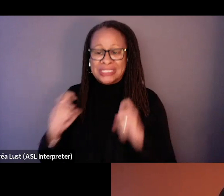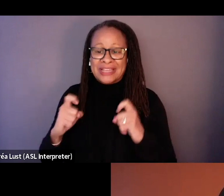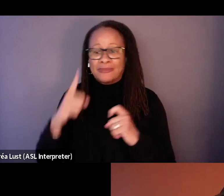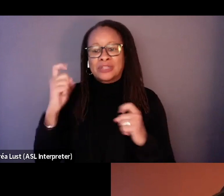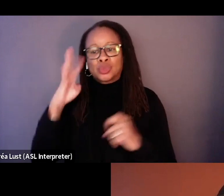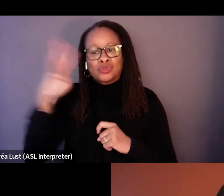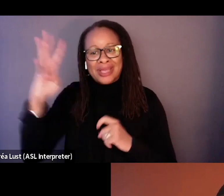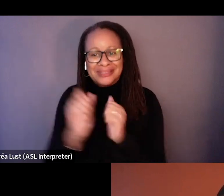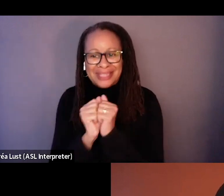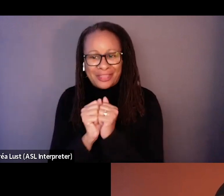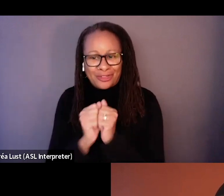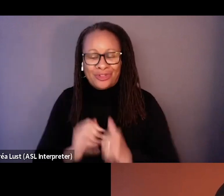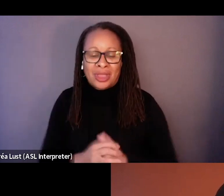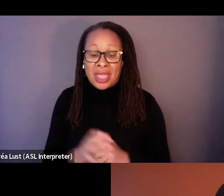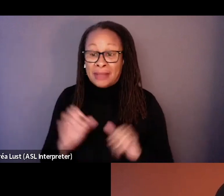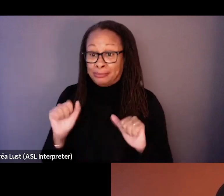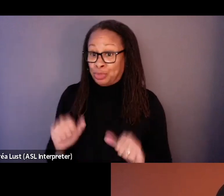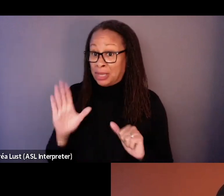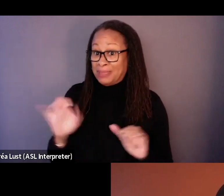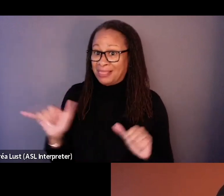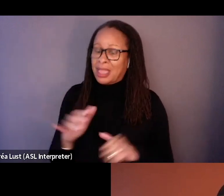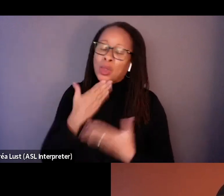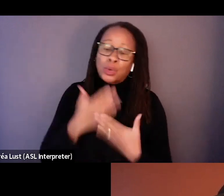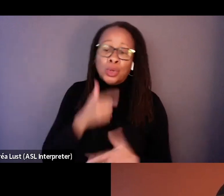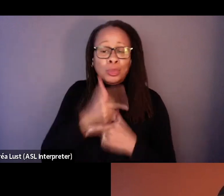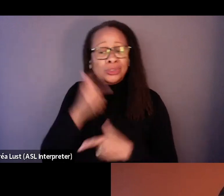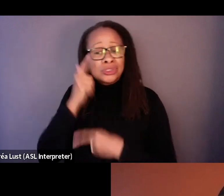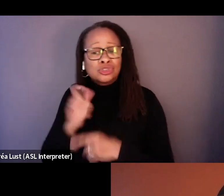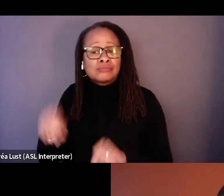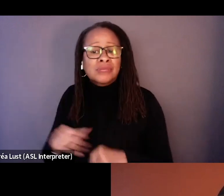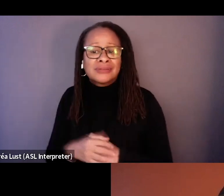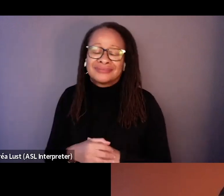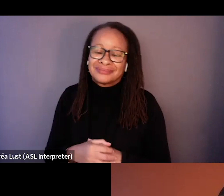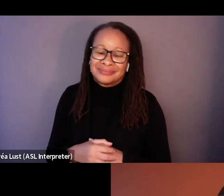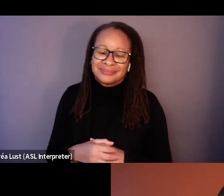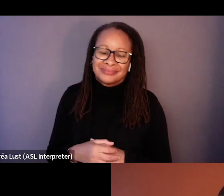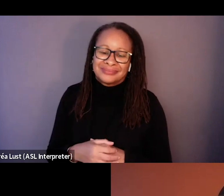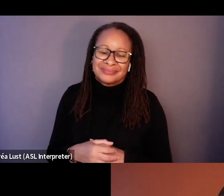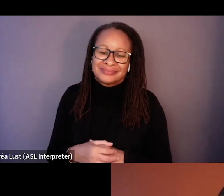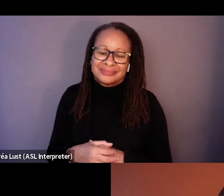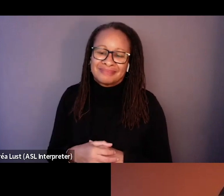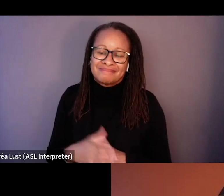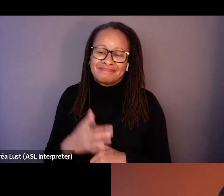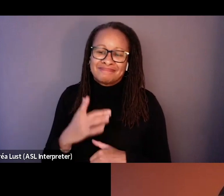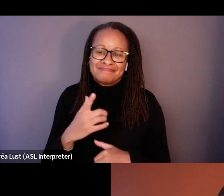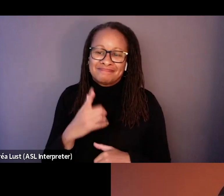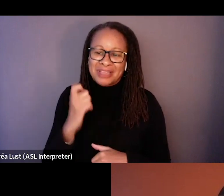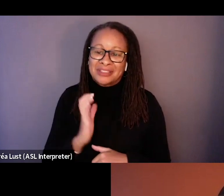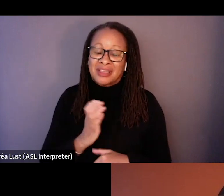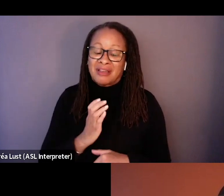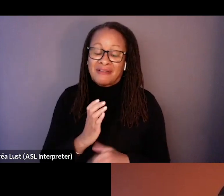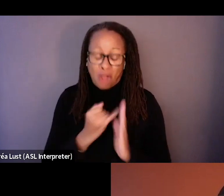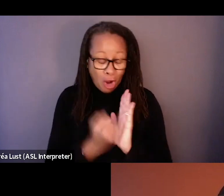together. So yes, we could have been like good brother and sister, uh, but thanks to art